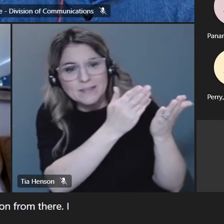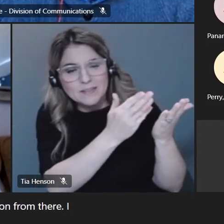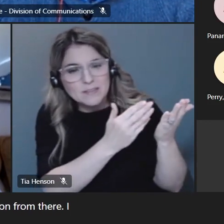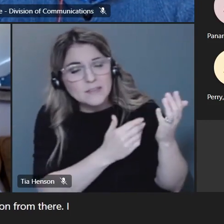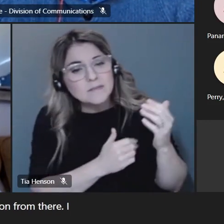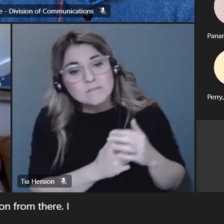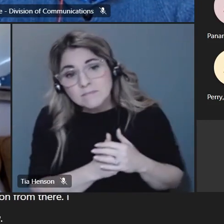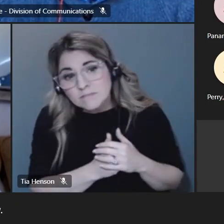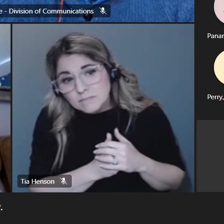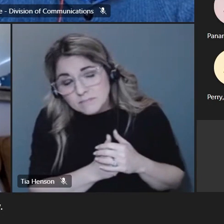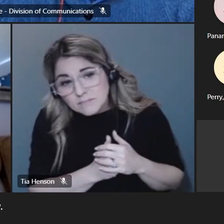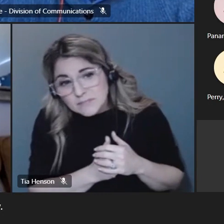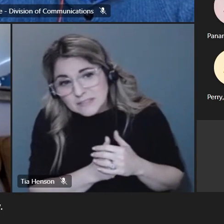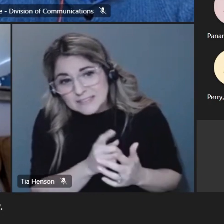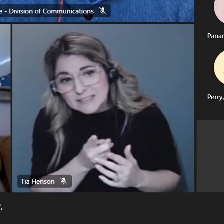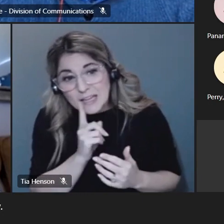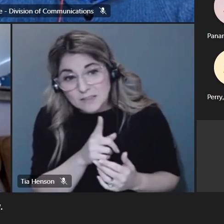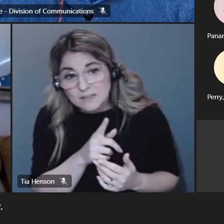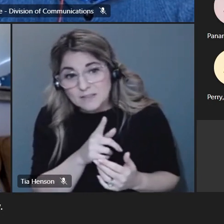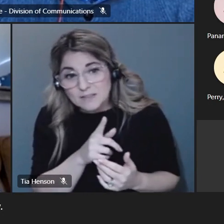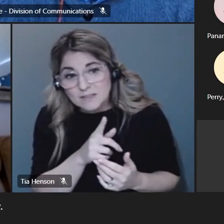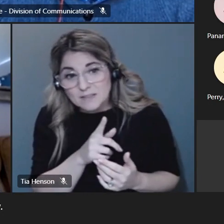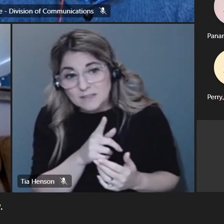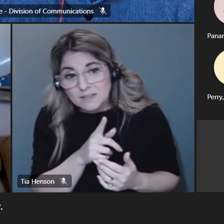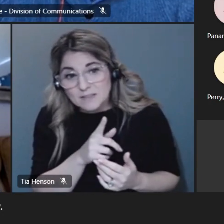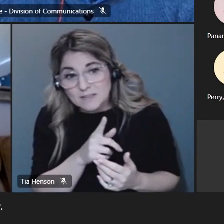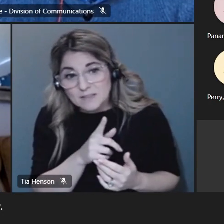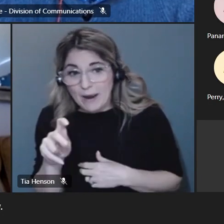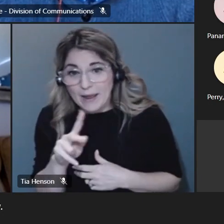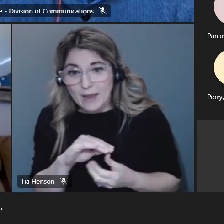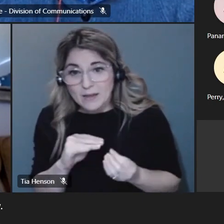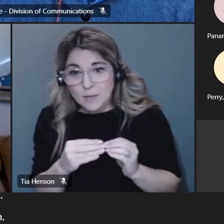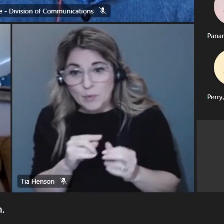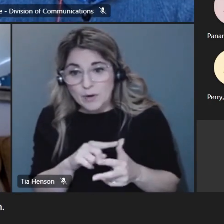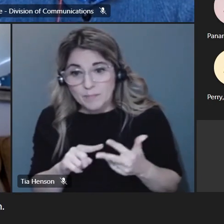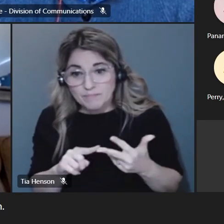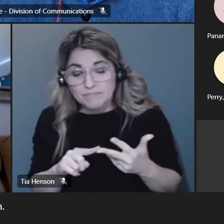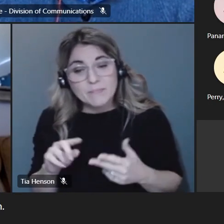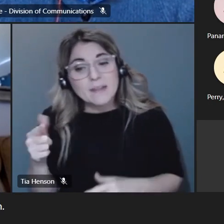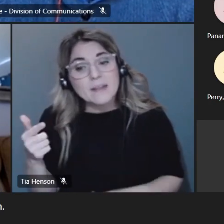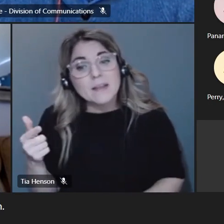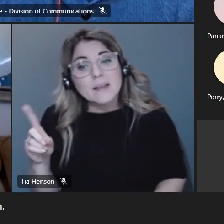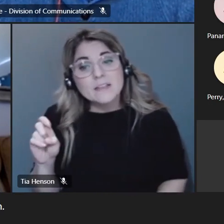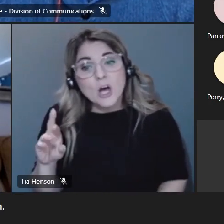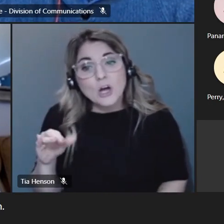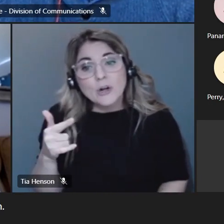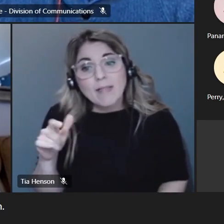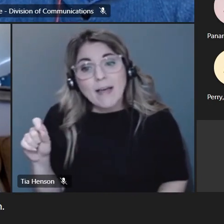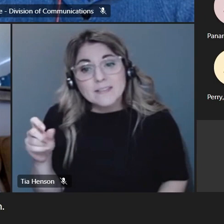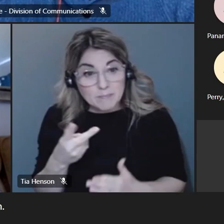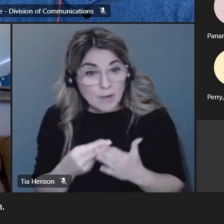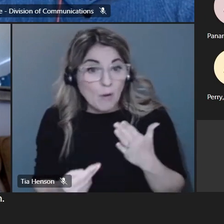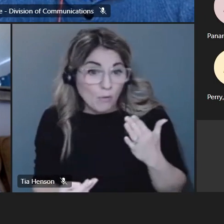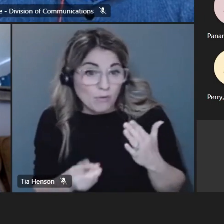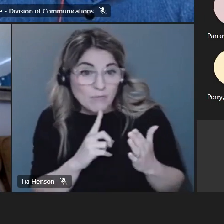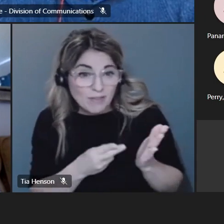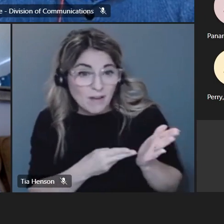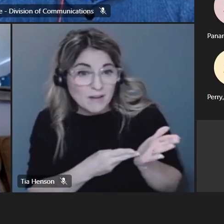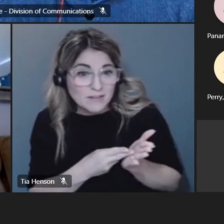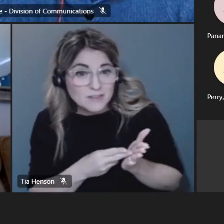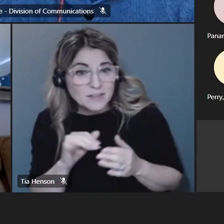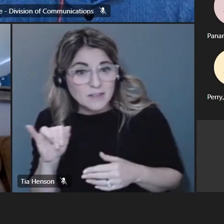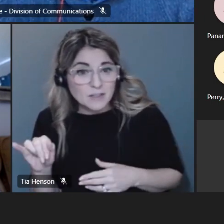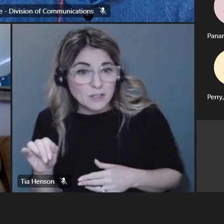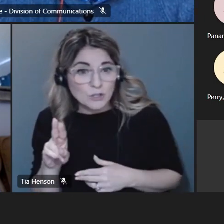to like target what project we want to hit on yeah probably both um jude um so i